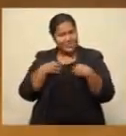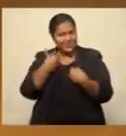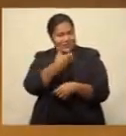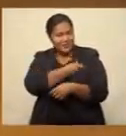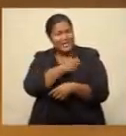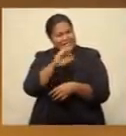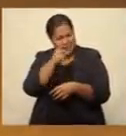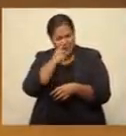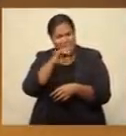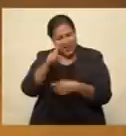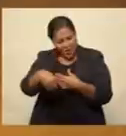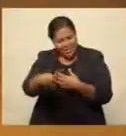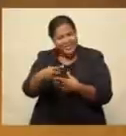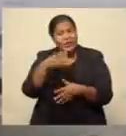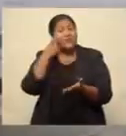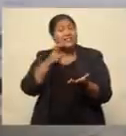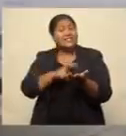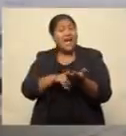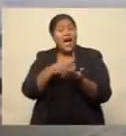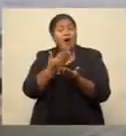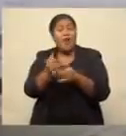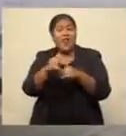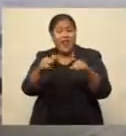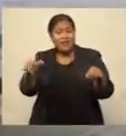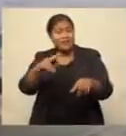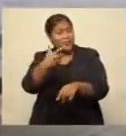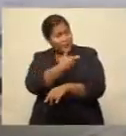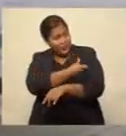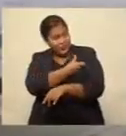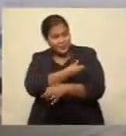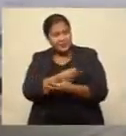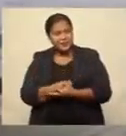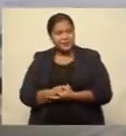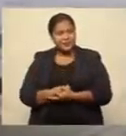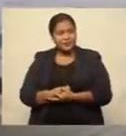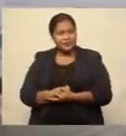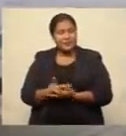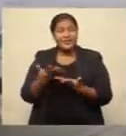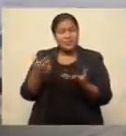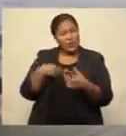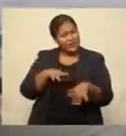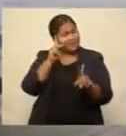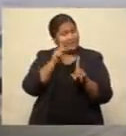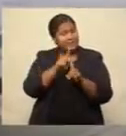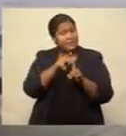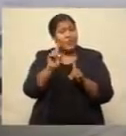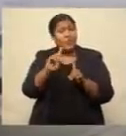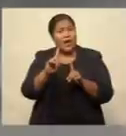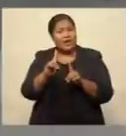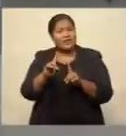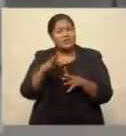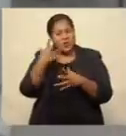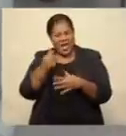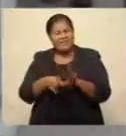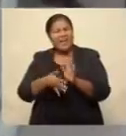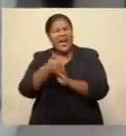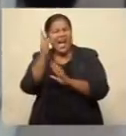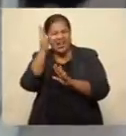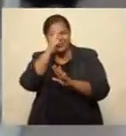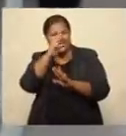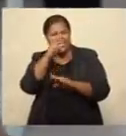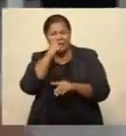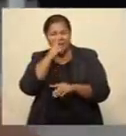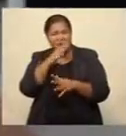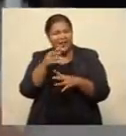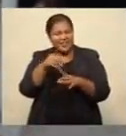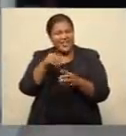continue to register online for the COVID-19 vaccine at this stage. The priority is to vaccinate the high-risk population, which